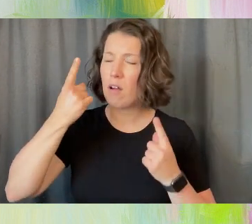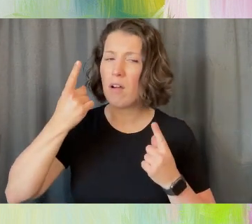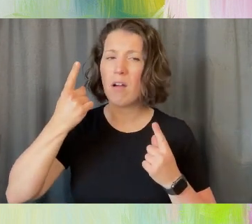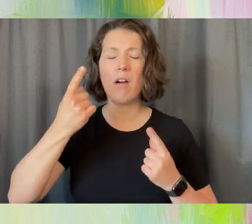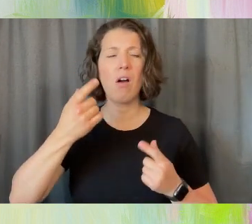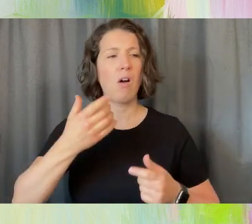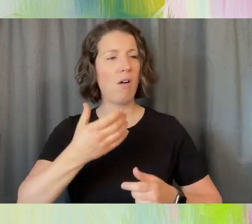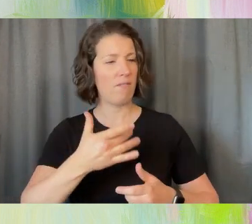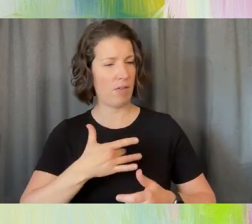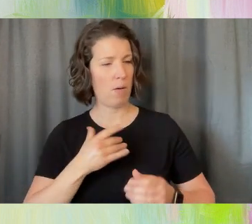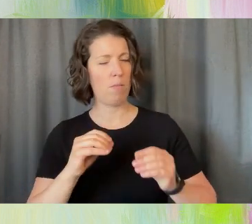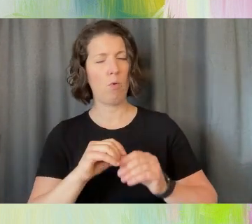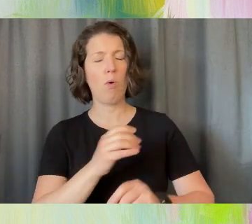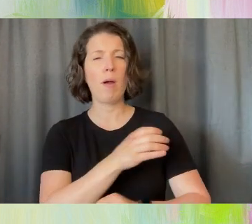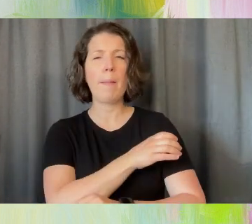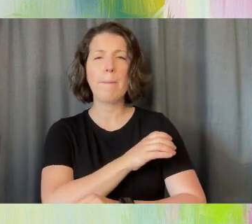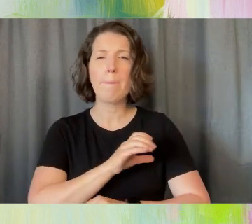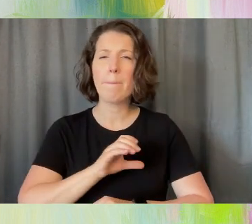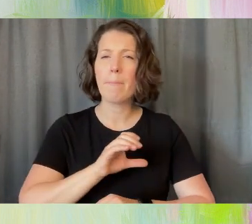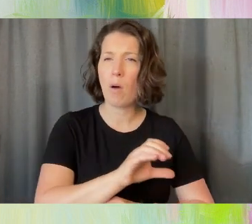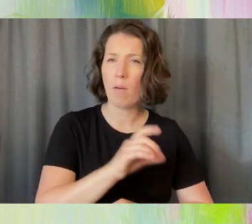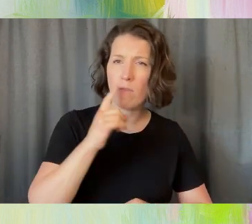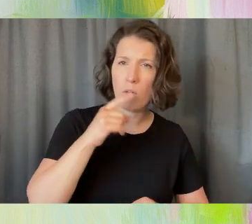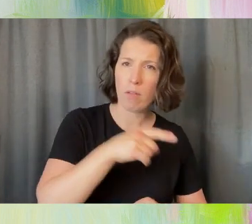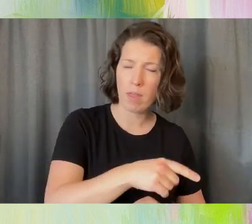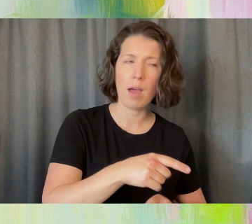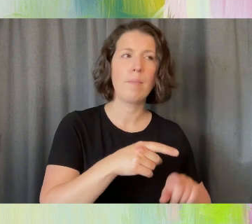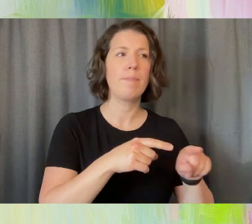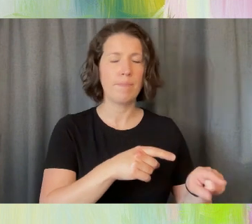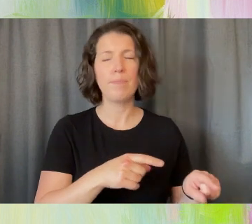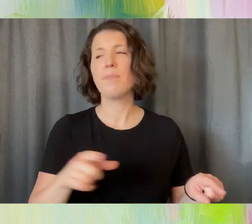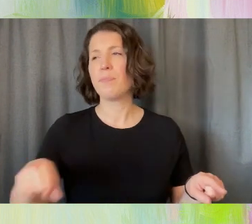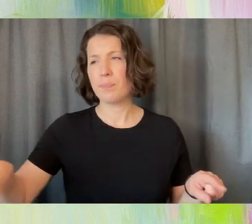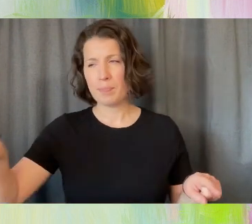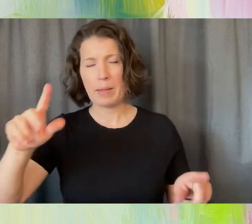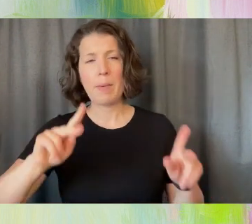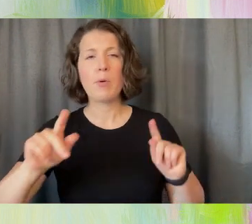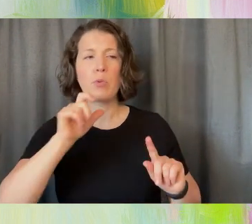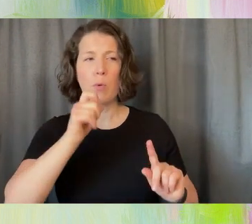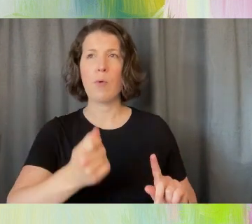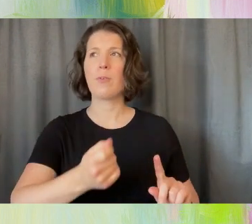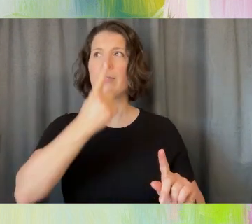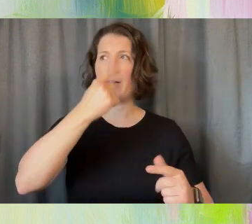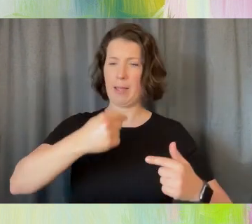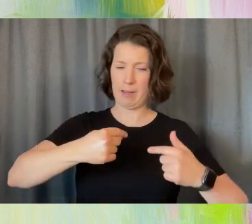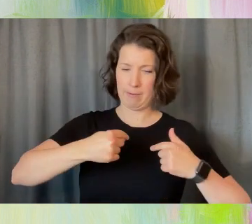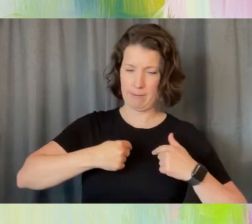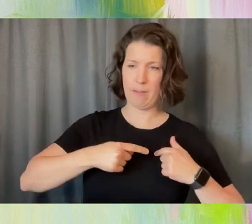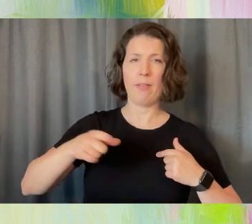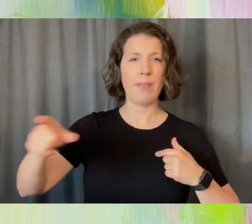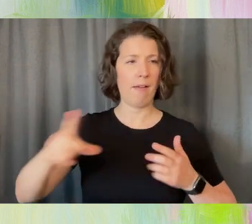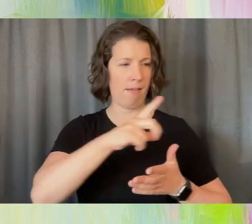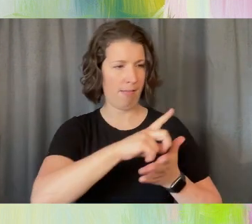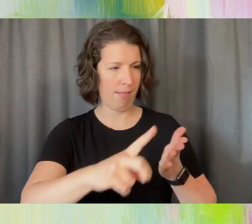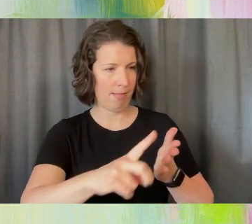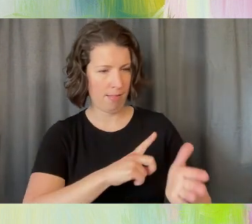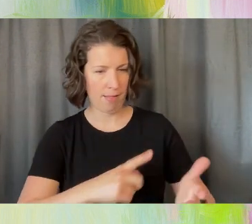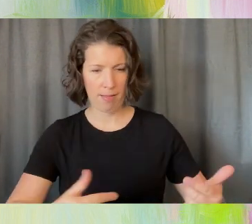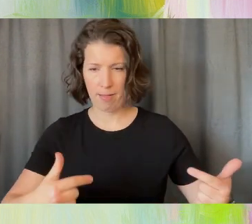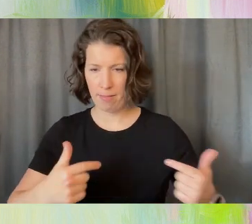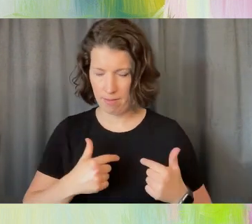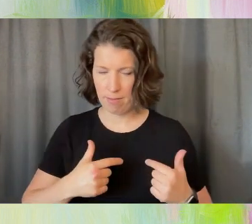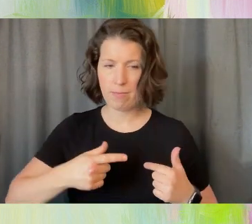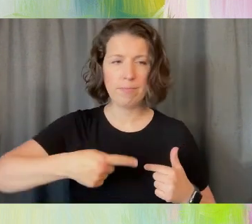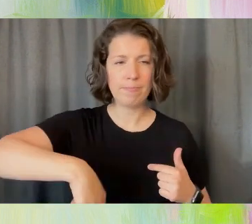because people do not really understand them that people are discriminating against them. And it's not so much something that